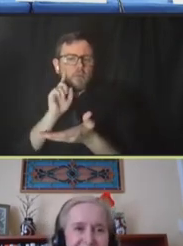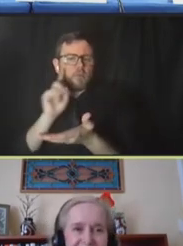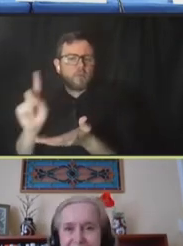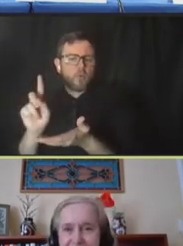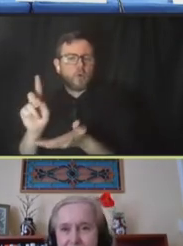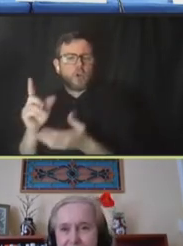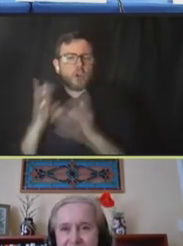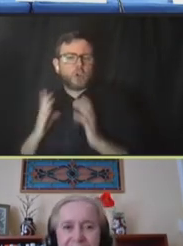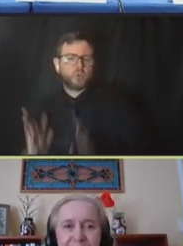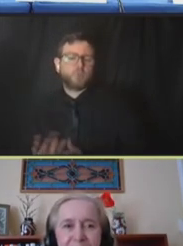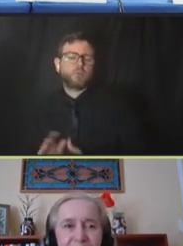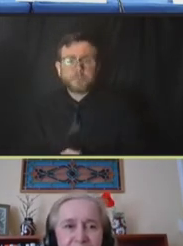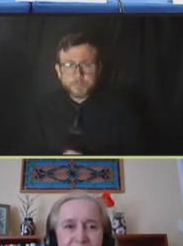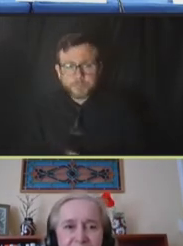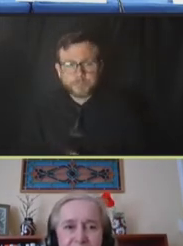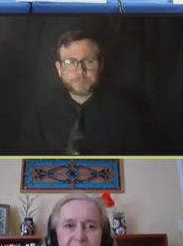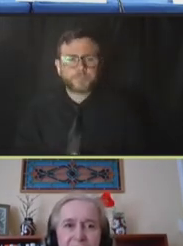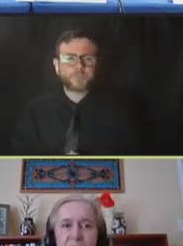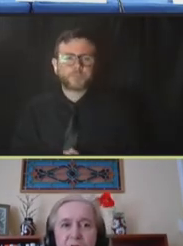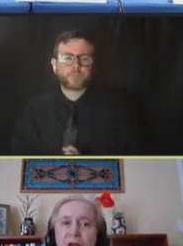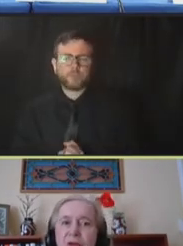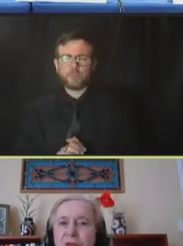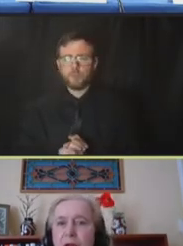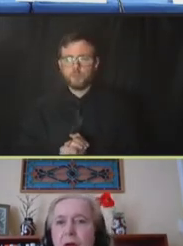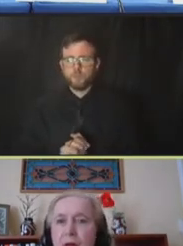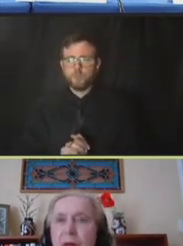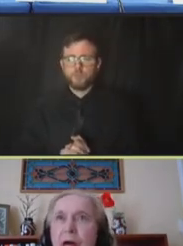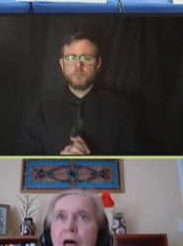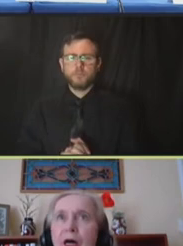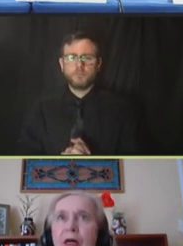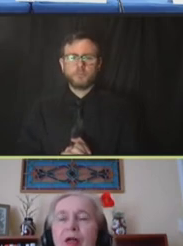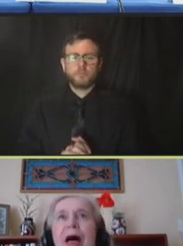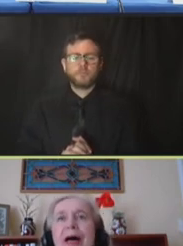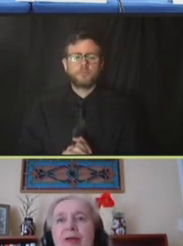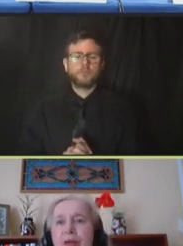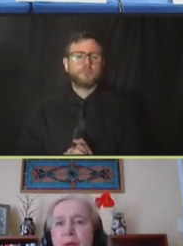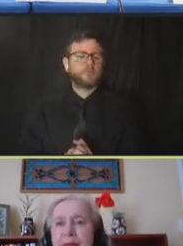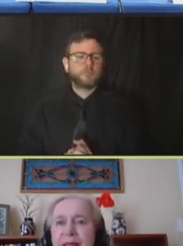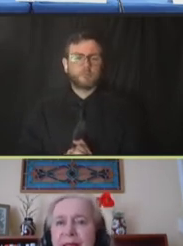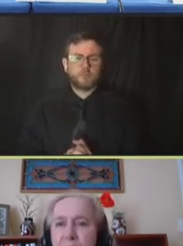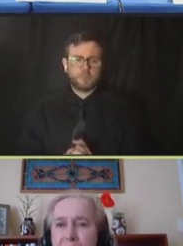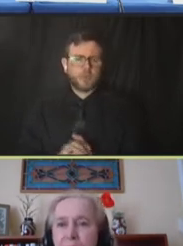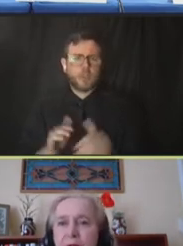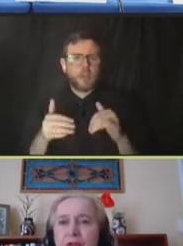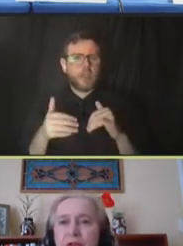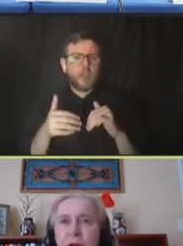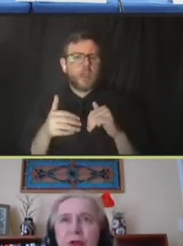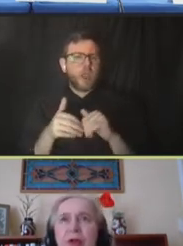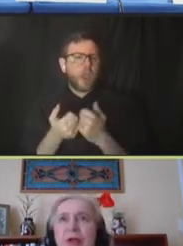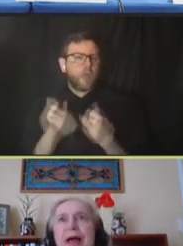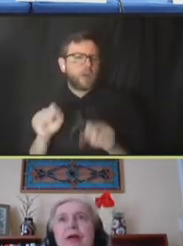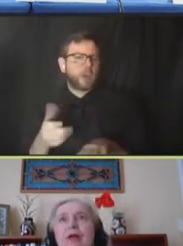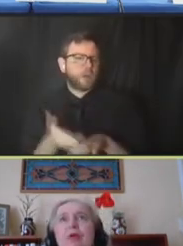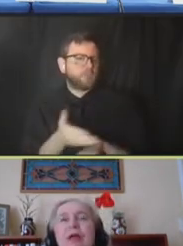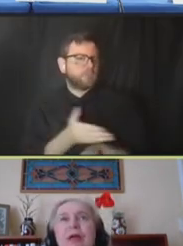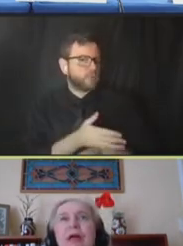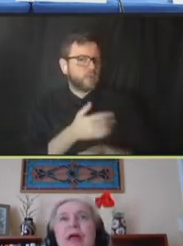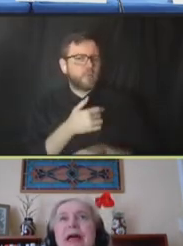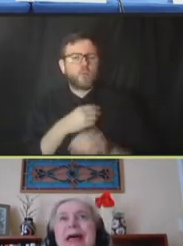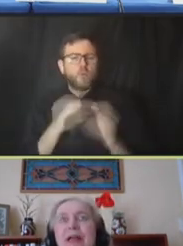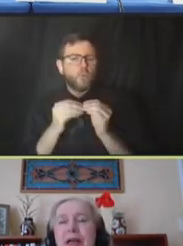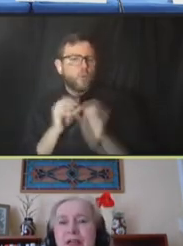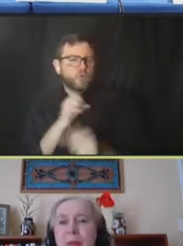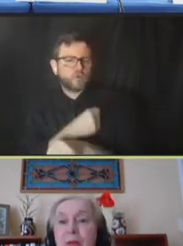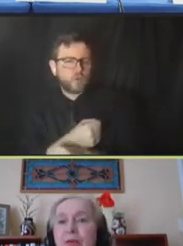slide, please. So, how can we make things better or stronger? How can we